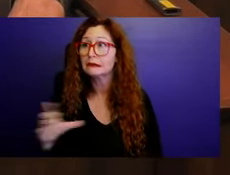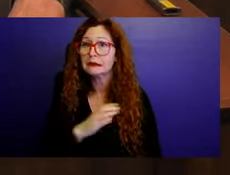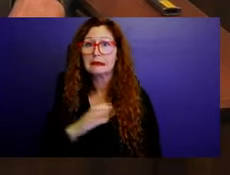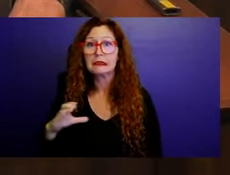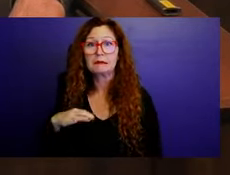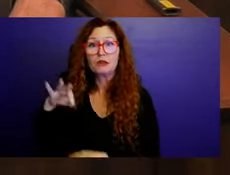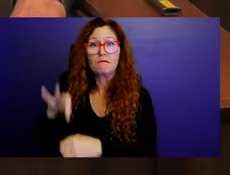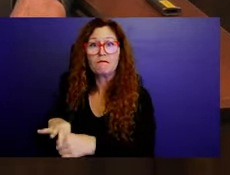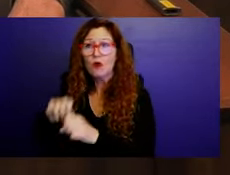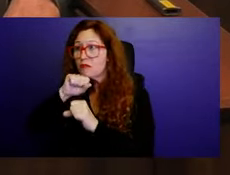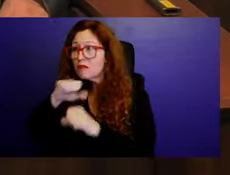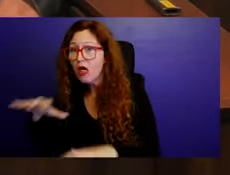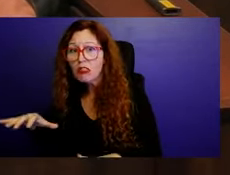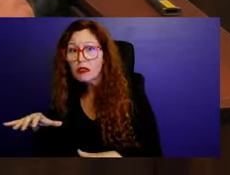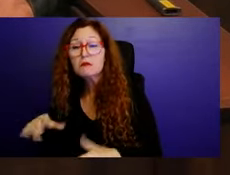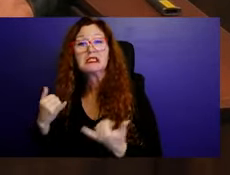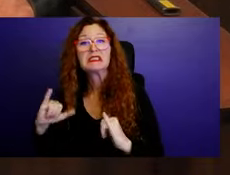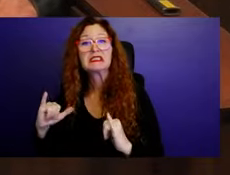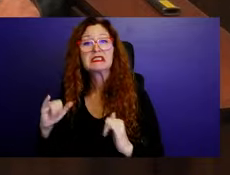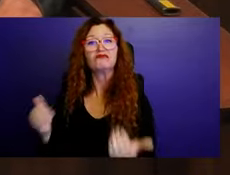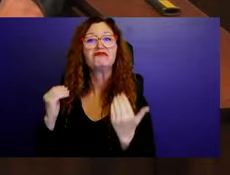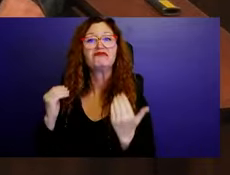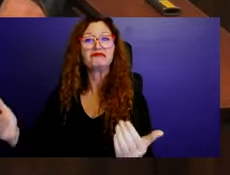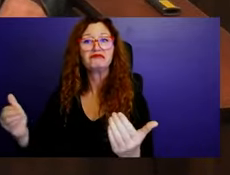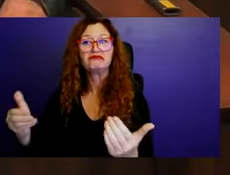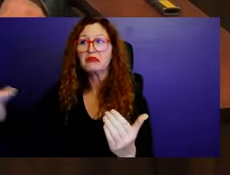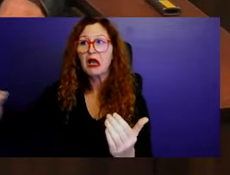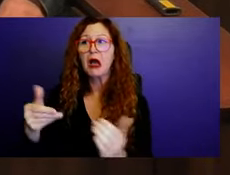advice from outside counsel on personnel matters.